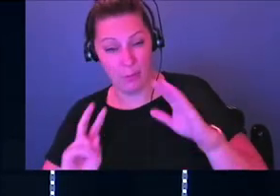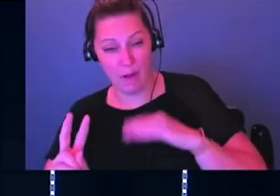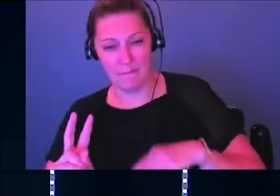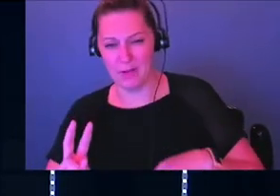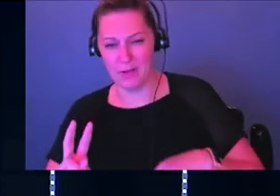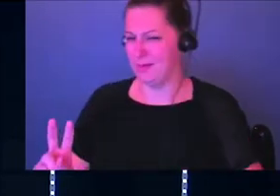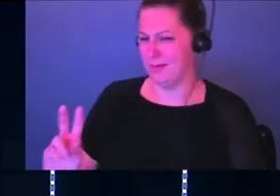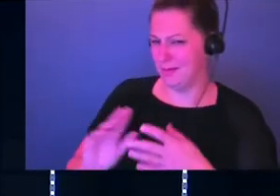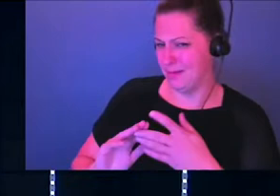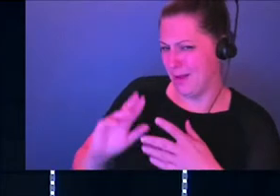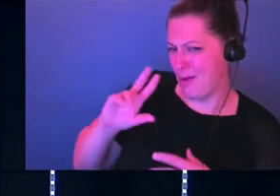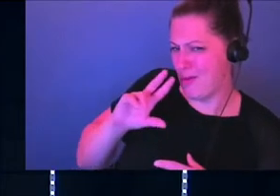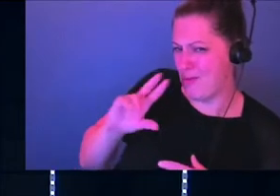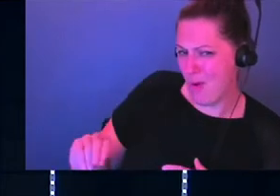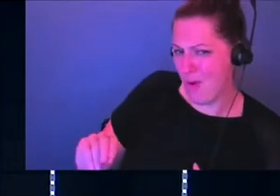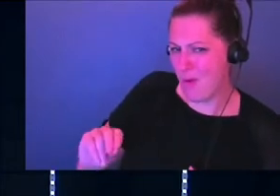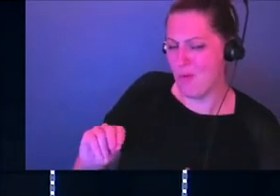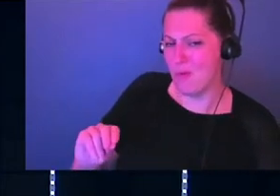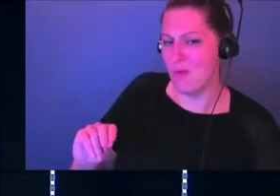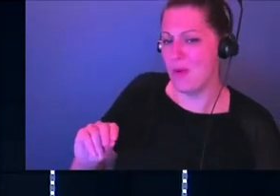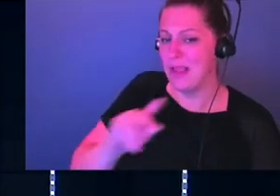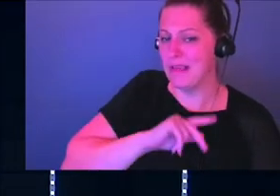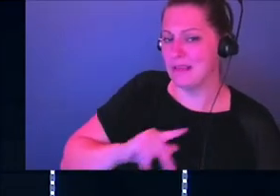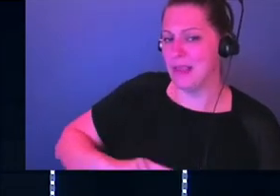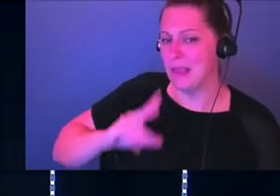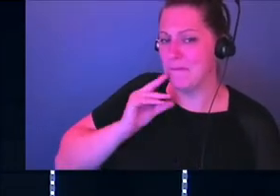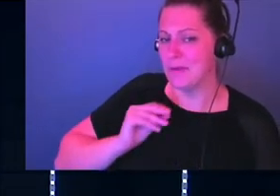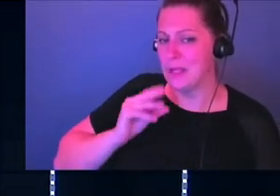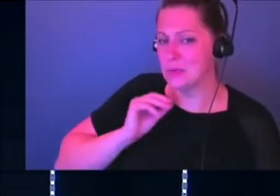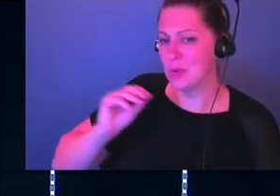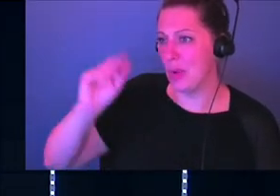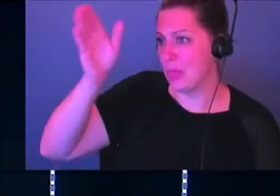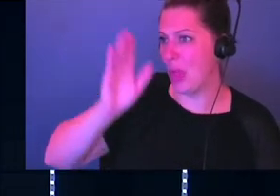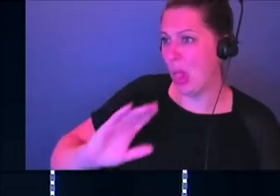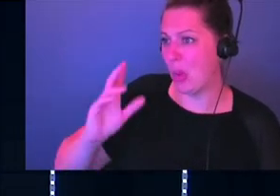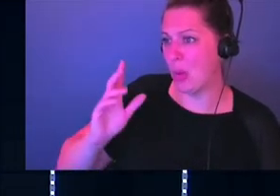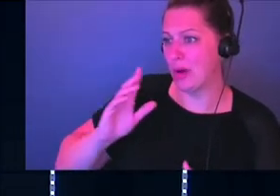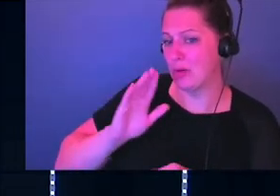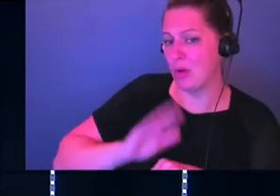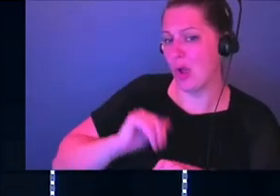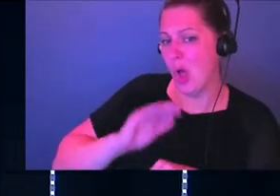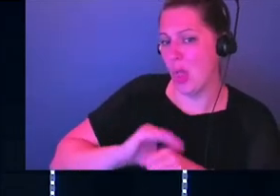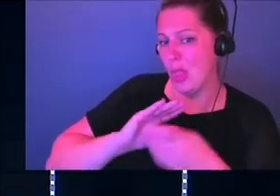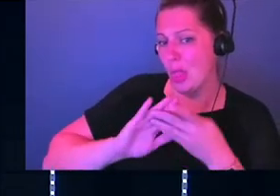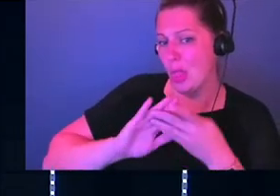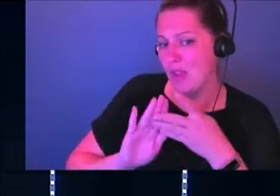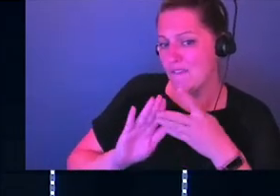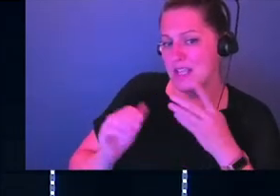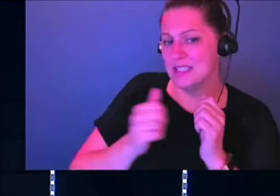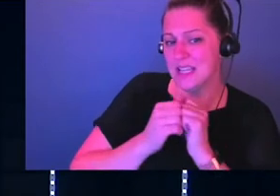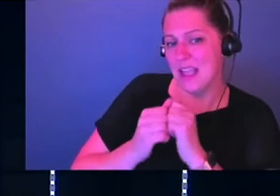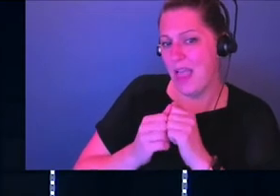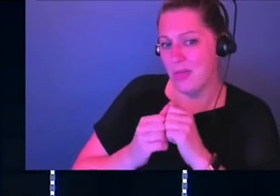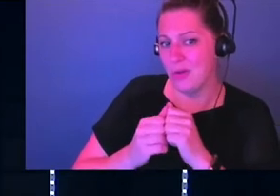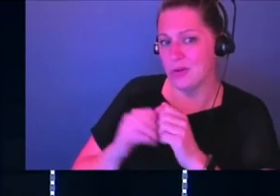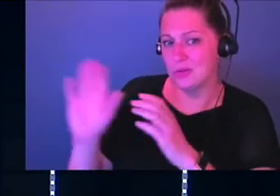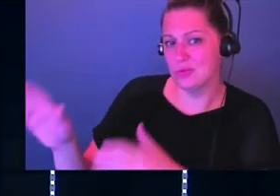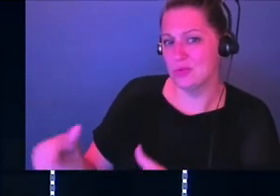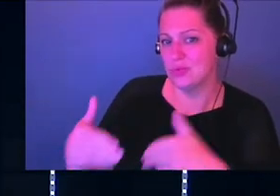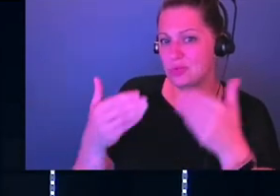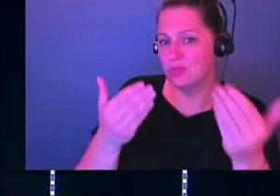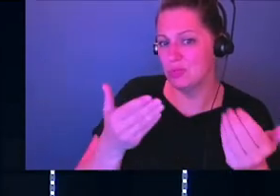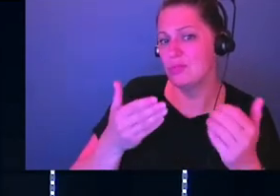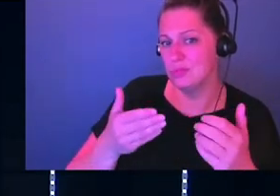like, no, the king of Israel answered because it was the Lord who called us three, us three kings together to deliver us into the hands of